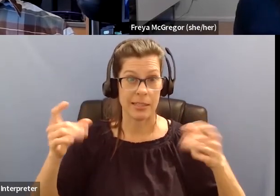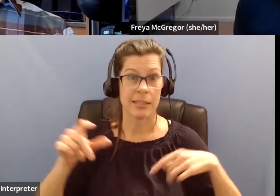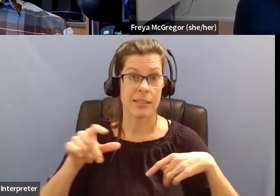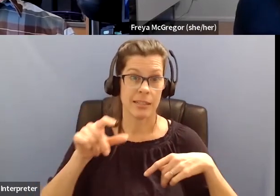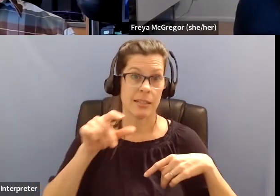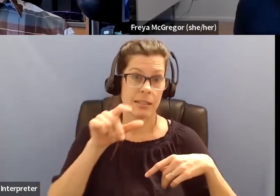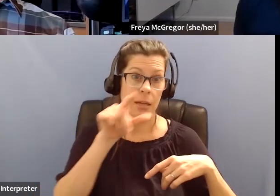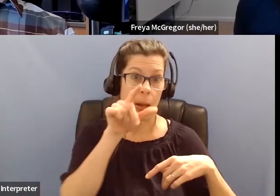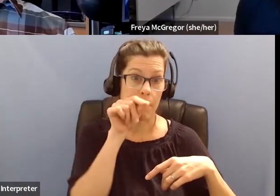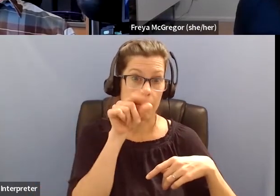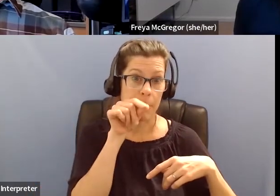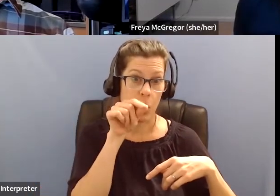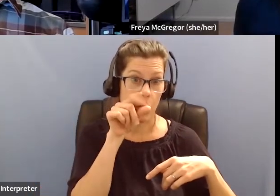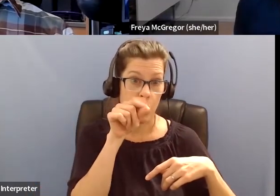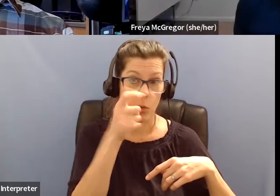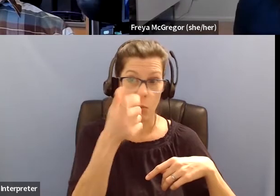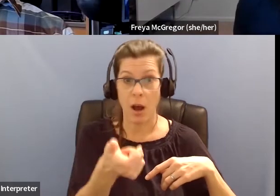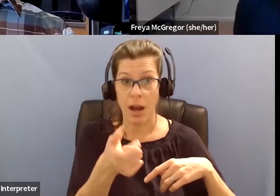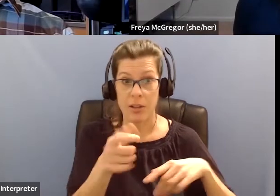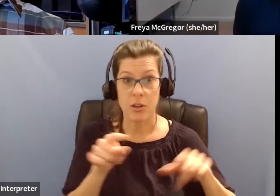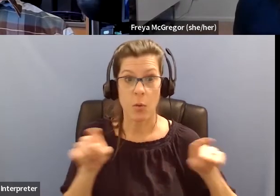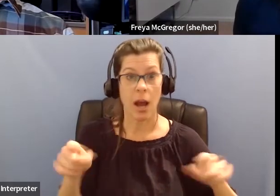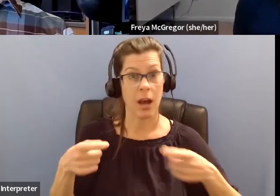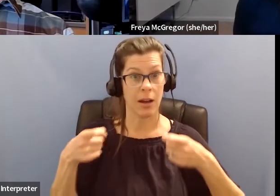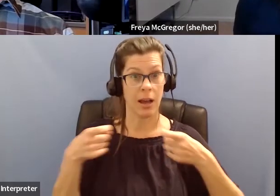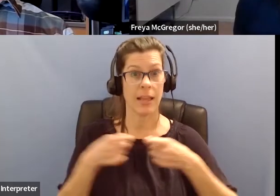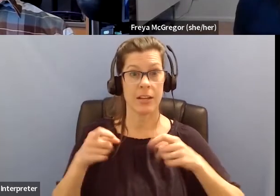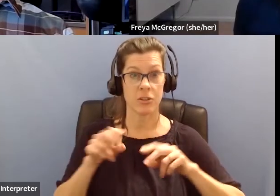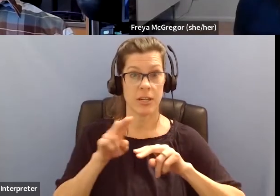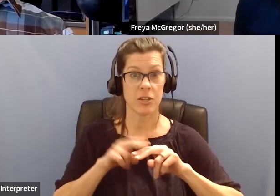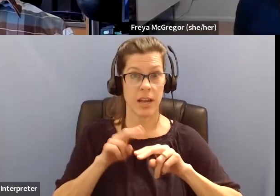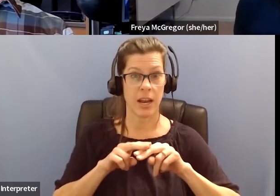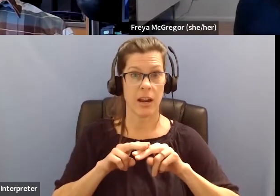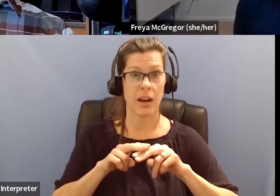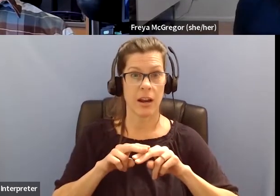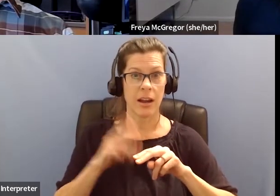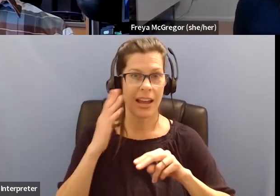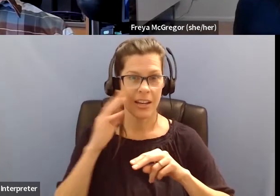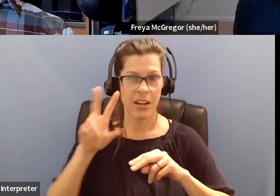a power chair or manual chair, Virginia, I know you completely will understand this.